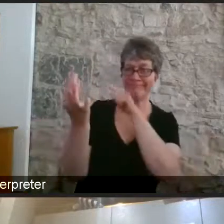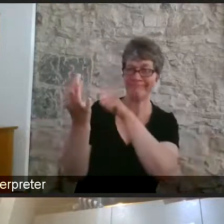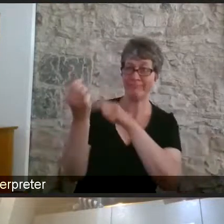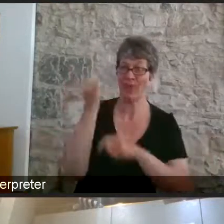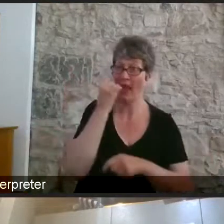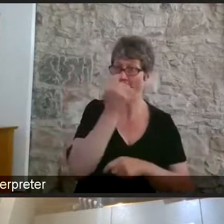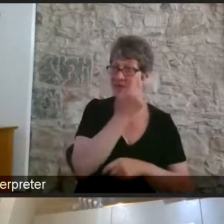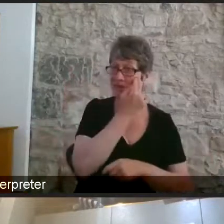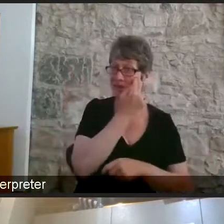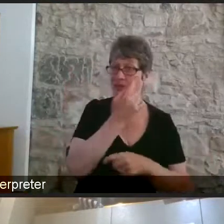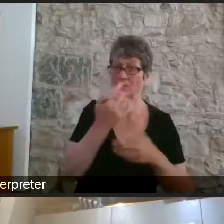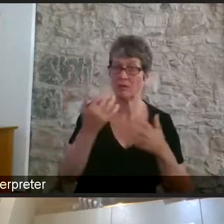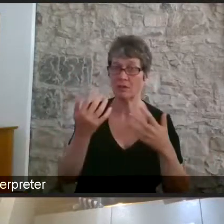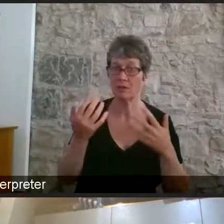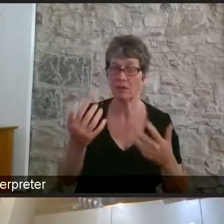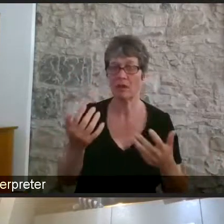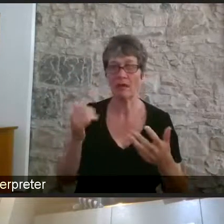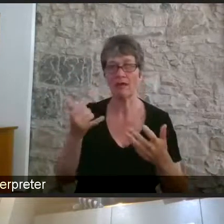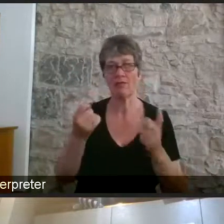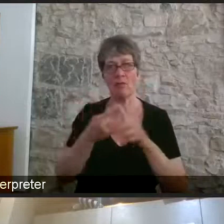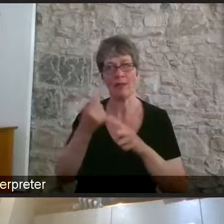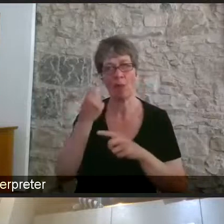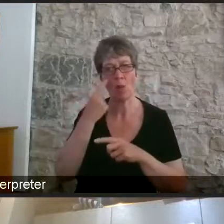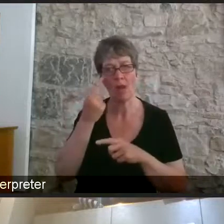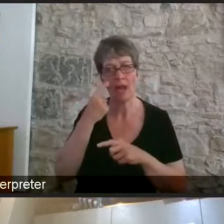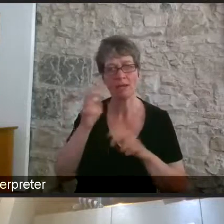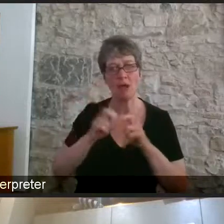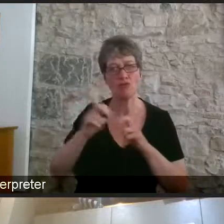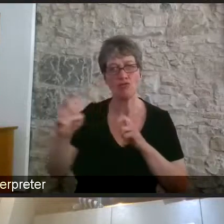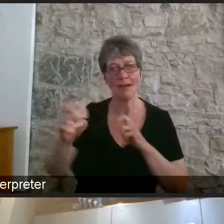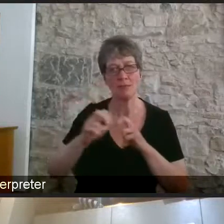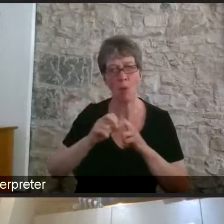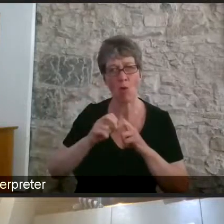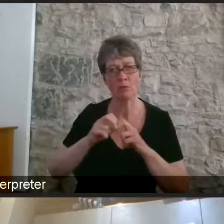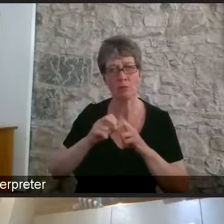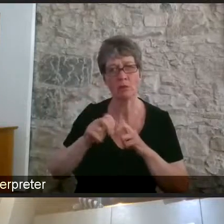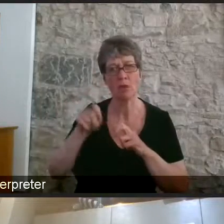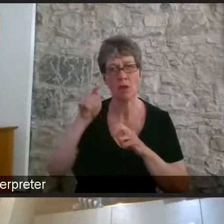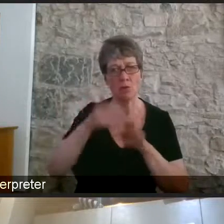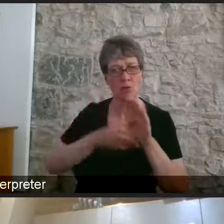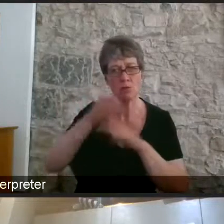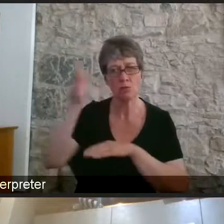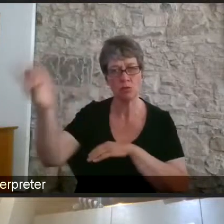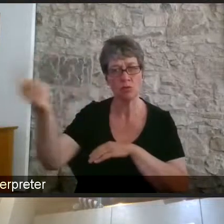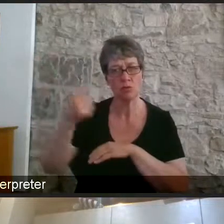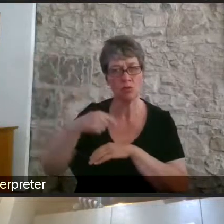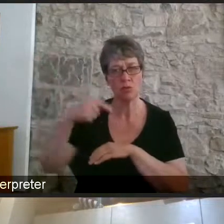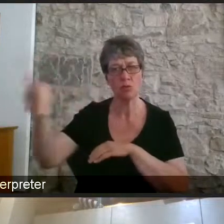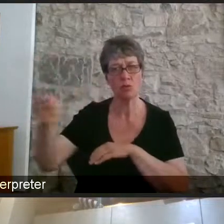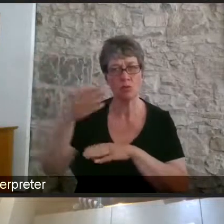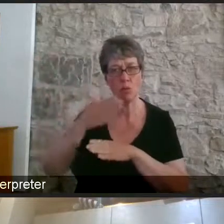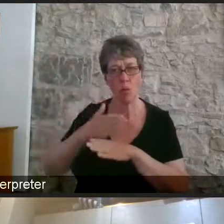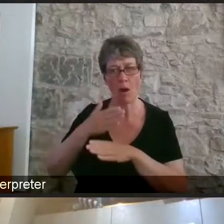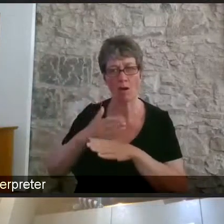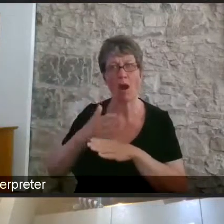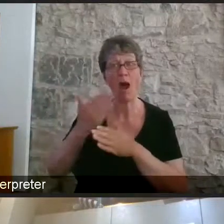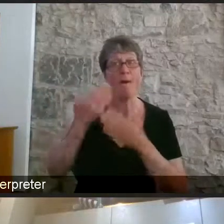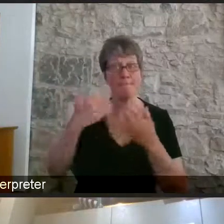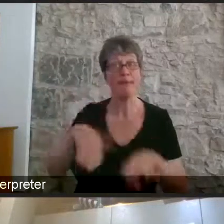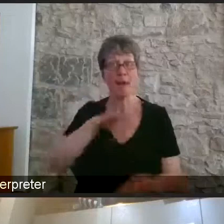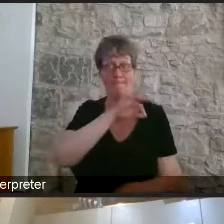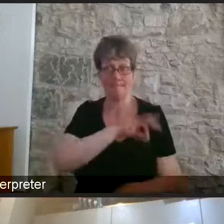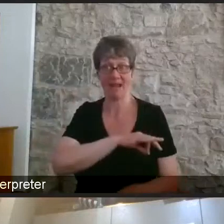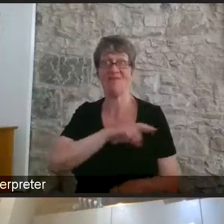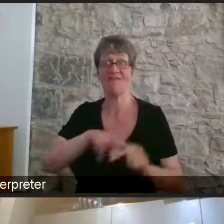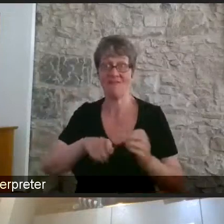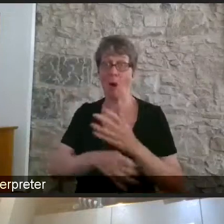transportation and travel to work, commutes and so on, this has been a benefit for many disabled people